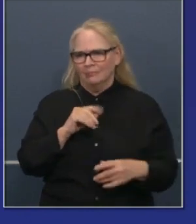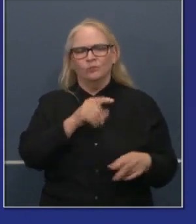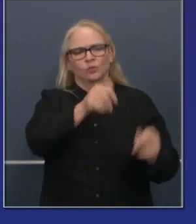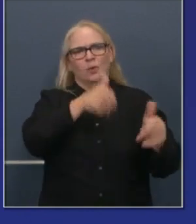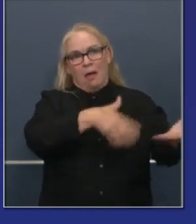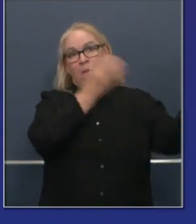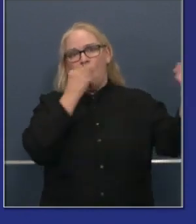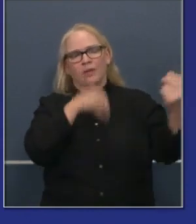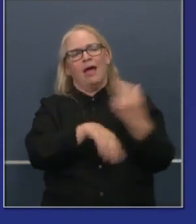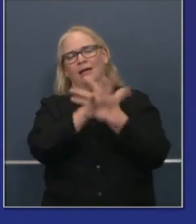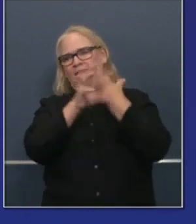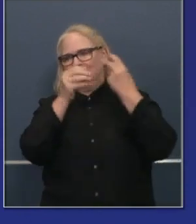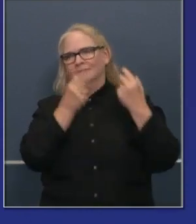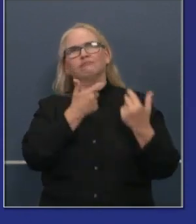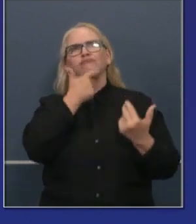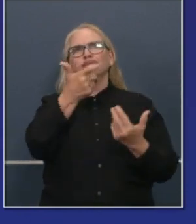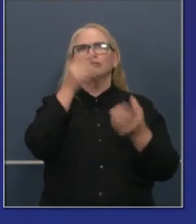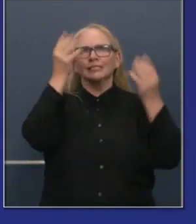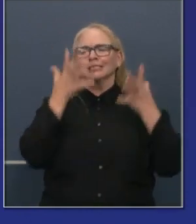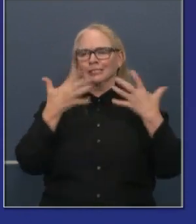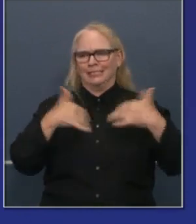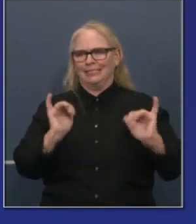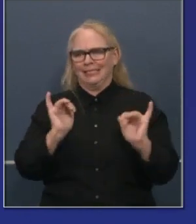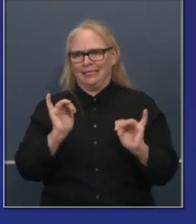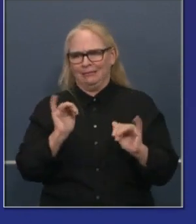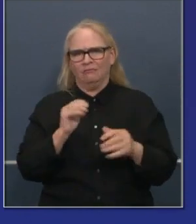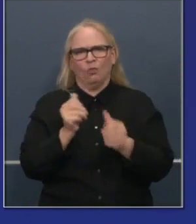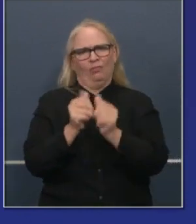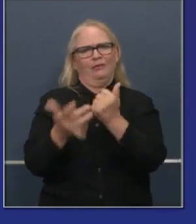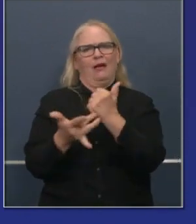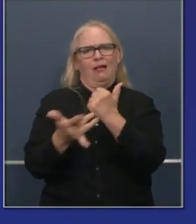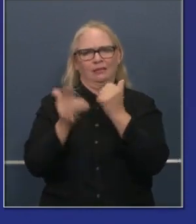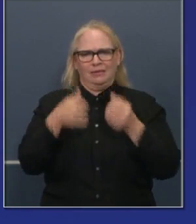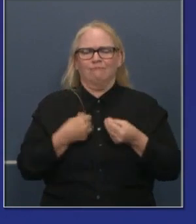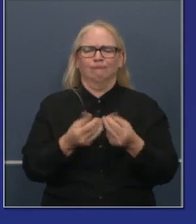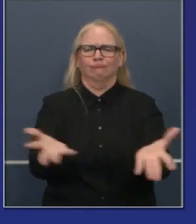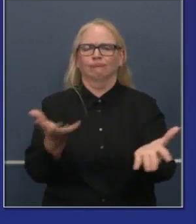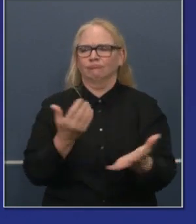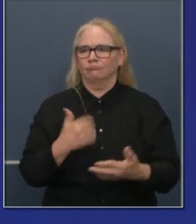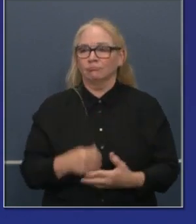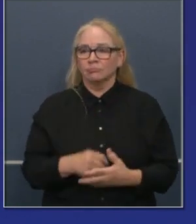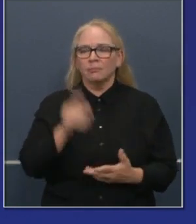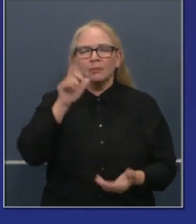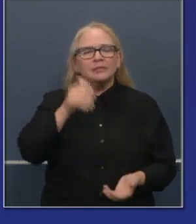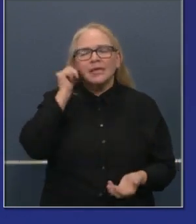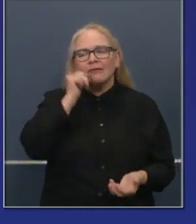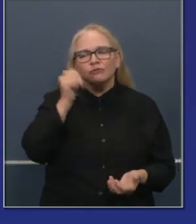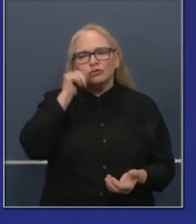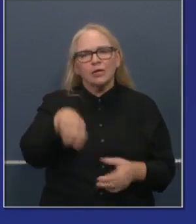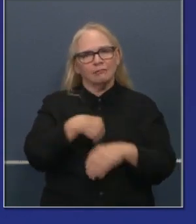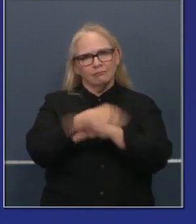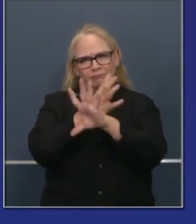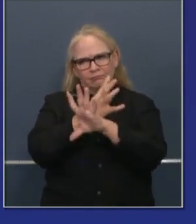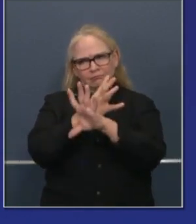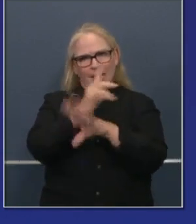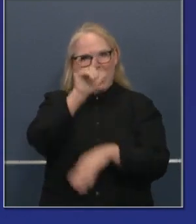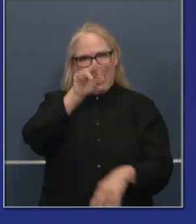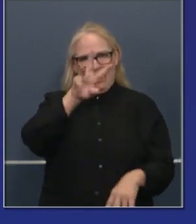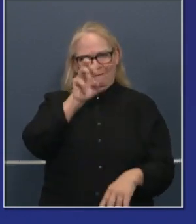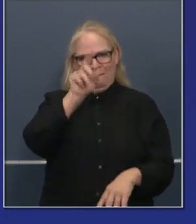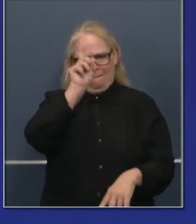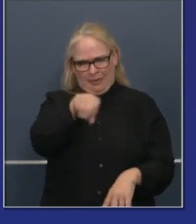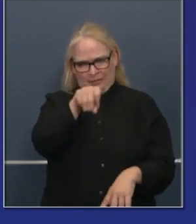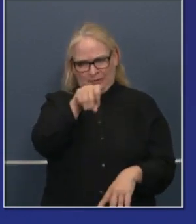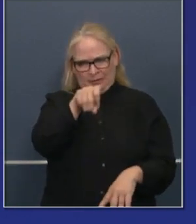gap as it relates to the digital divide. We want daily live interaction with teachers and other students. Students connecting